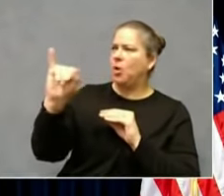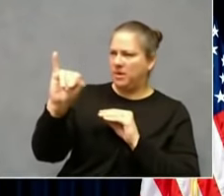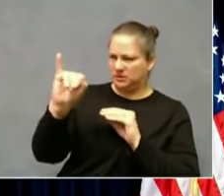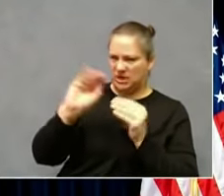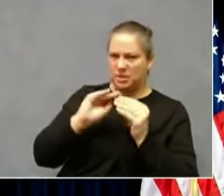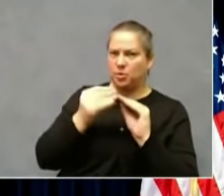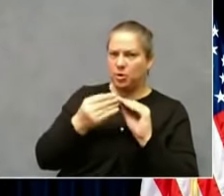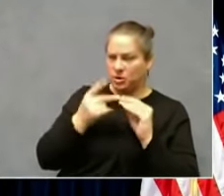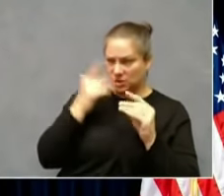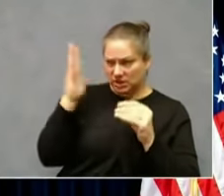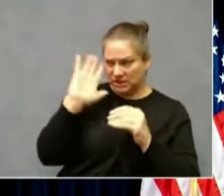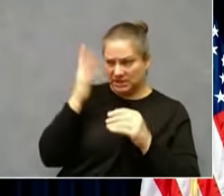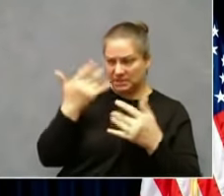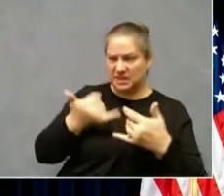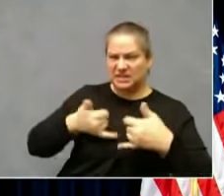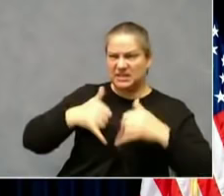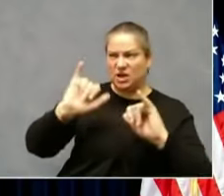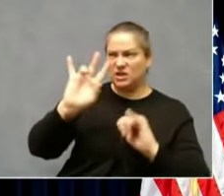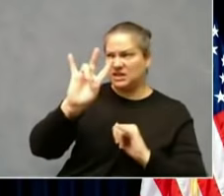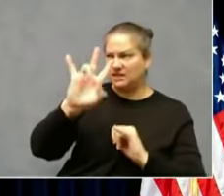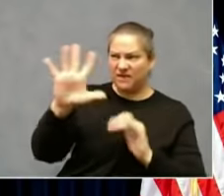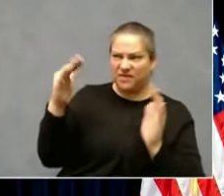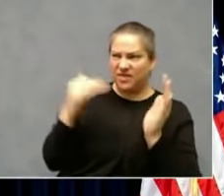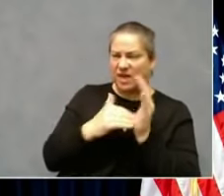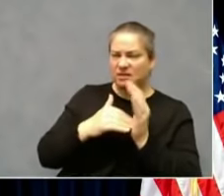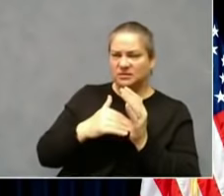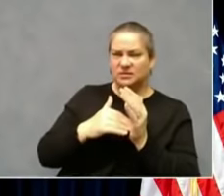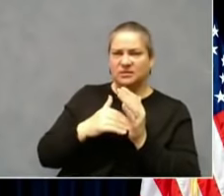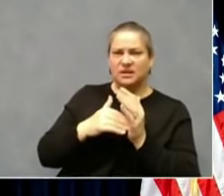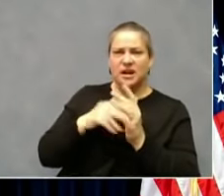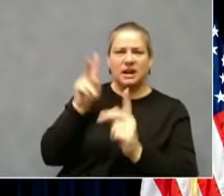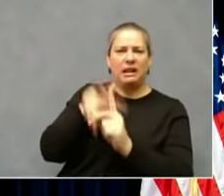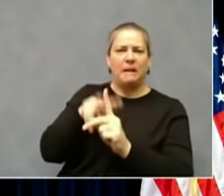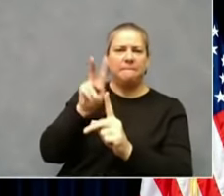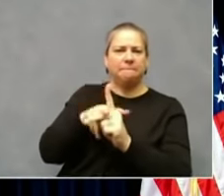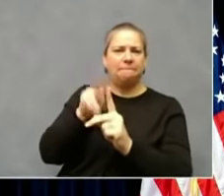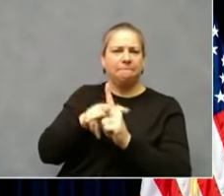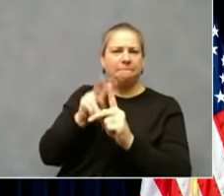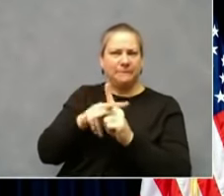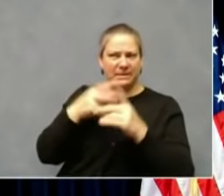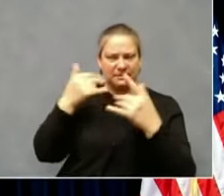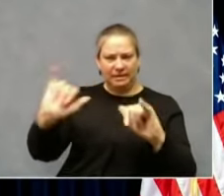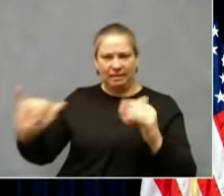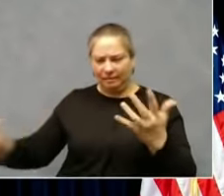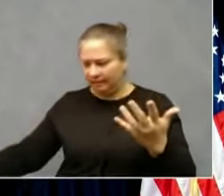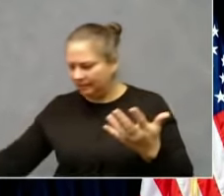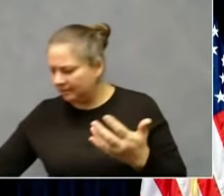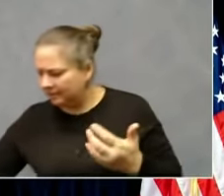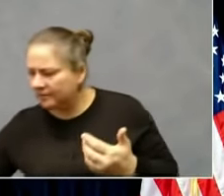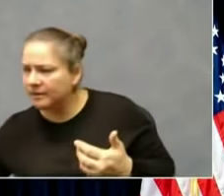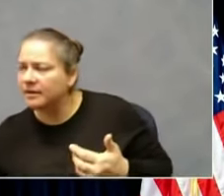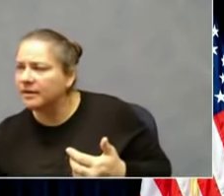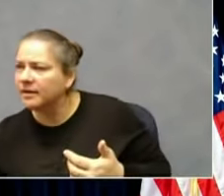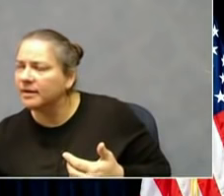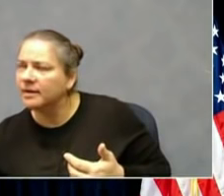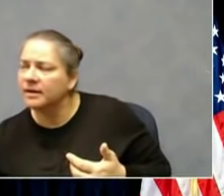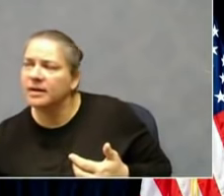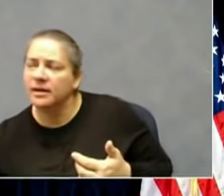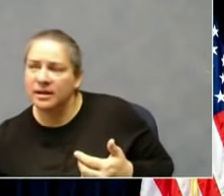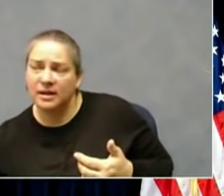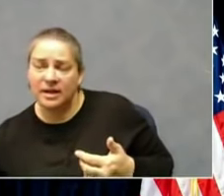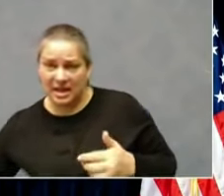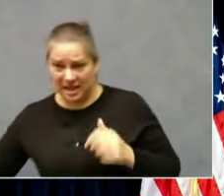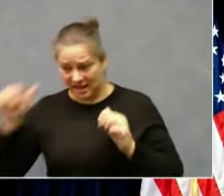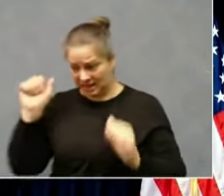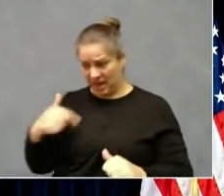of in the 75,000 unresolved claims range. Do you think it's realistic we'll be caught up by the end of the year with EY's